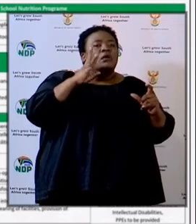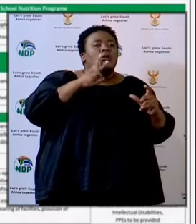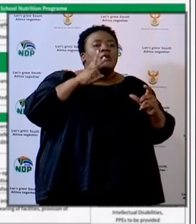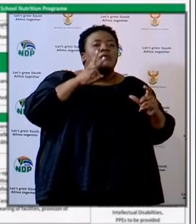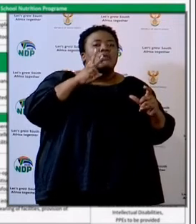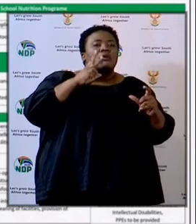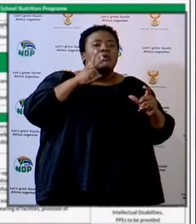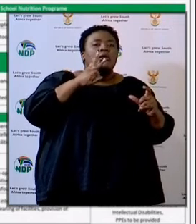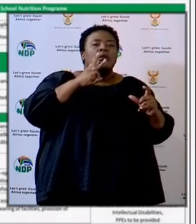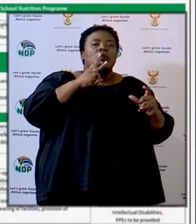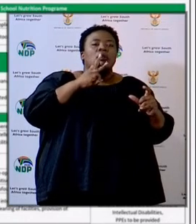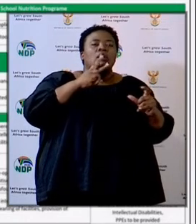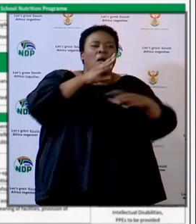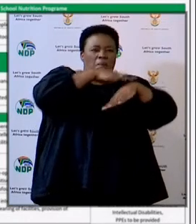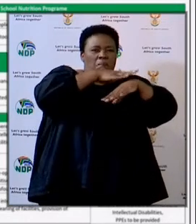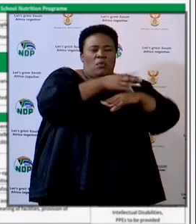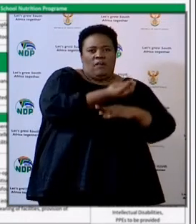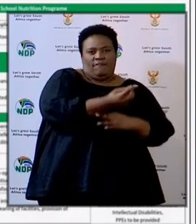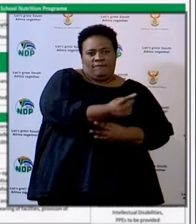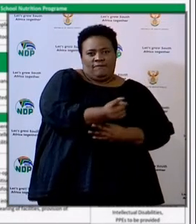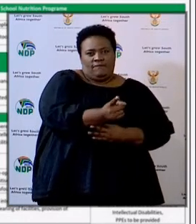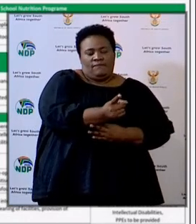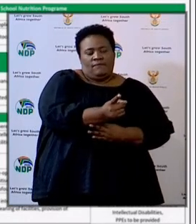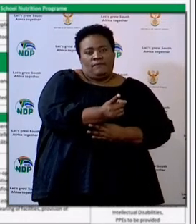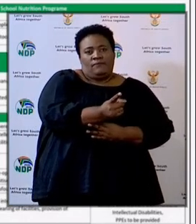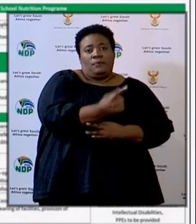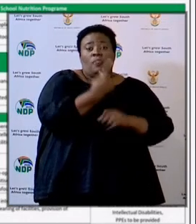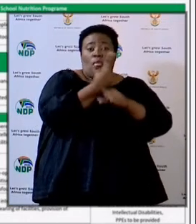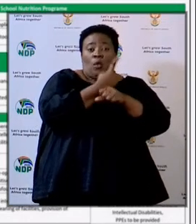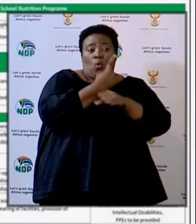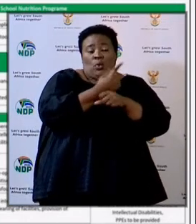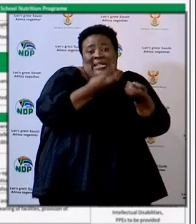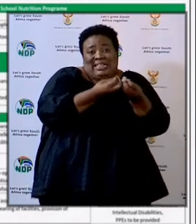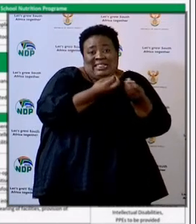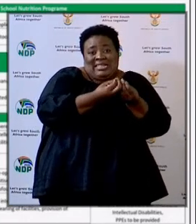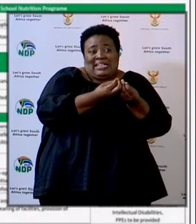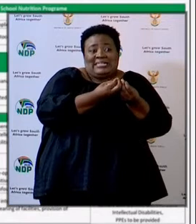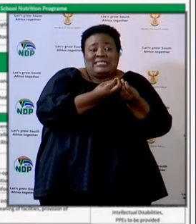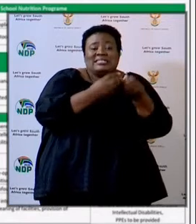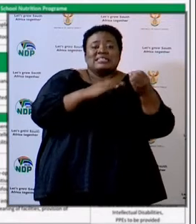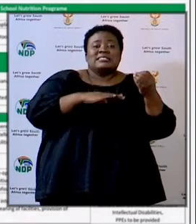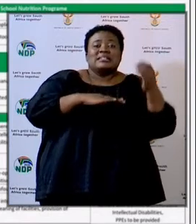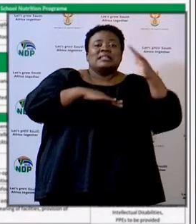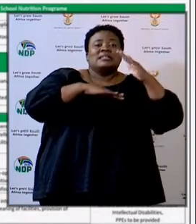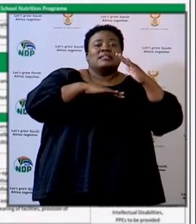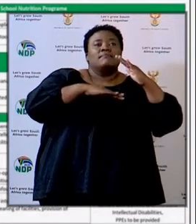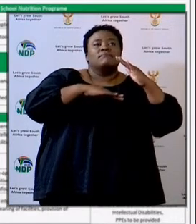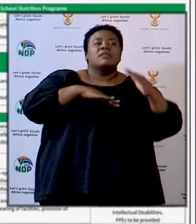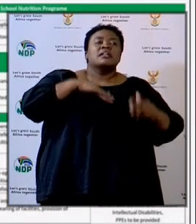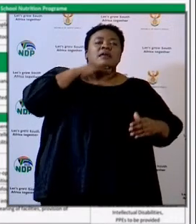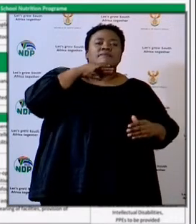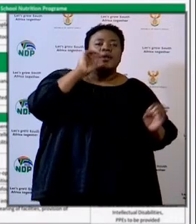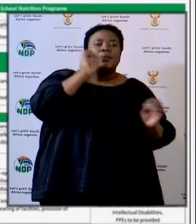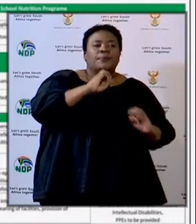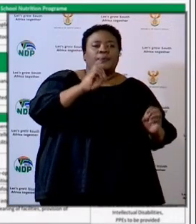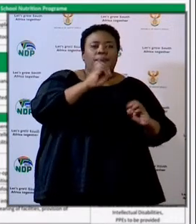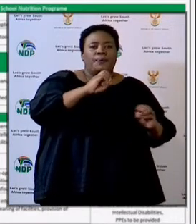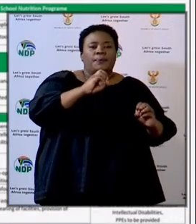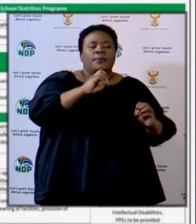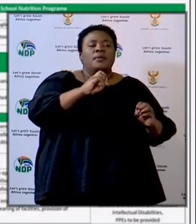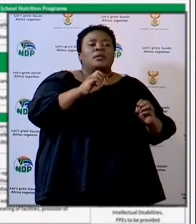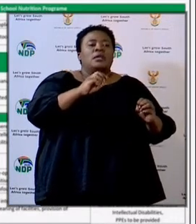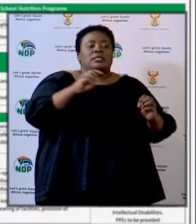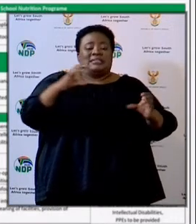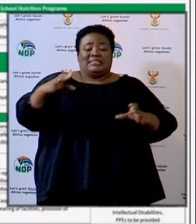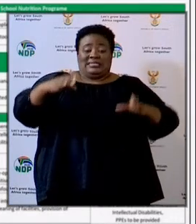tank delivered to them. The only thing that remained was the installation of these